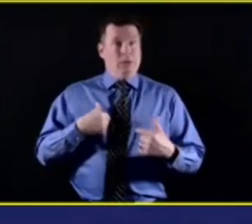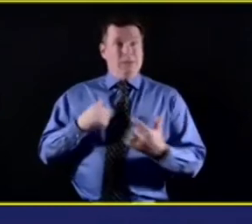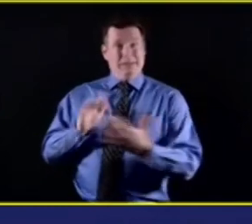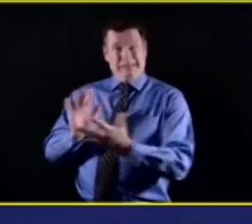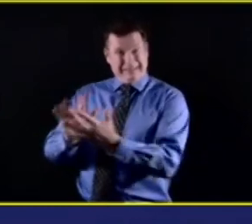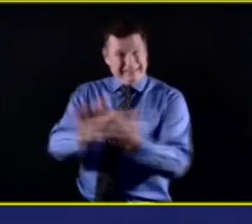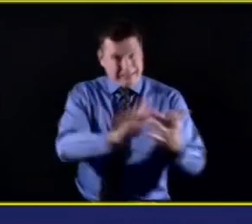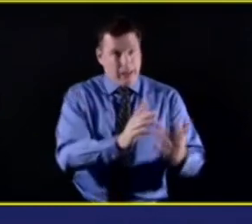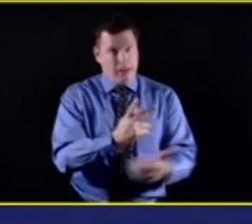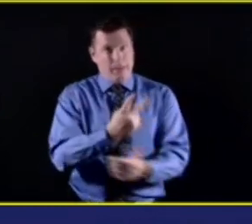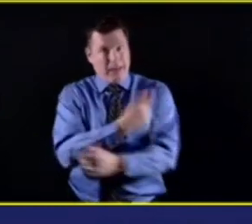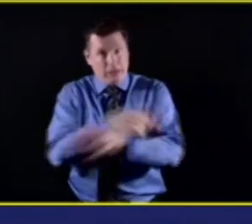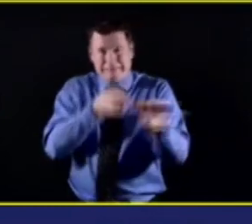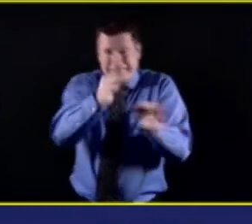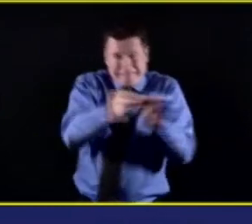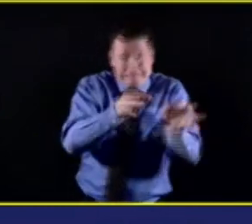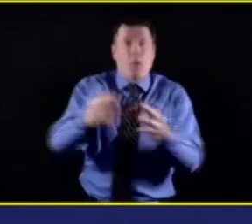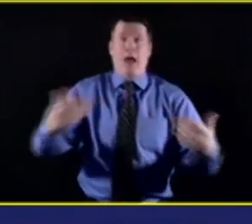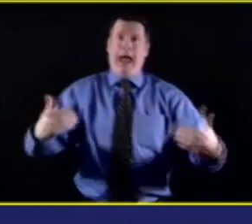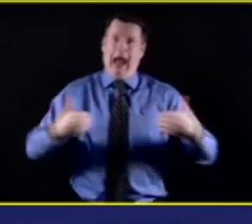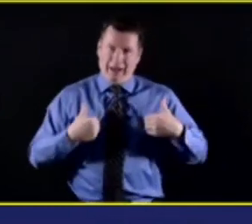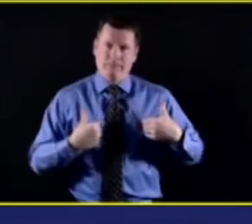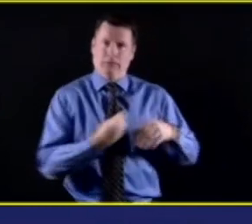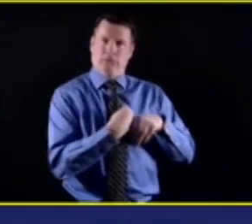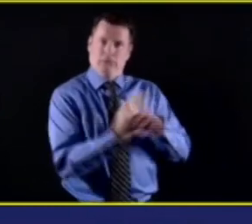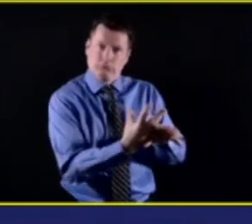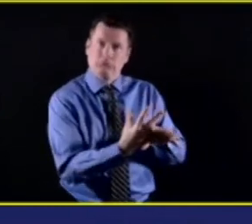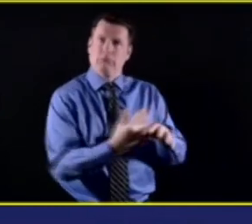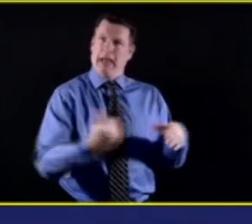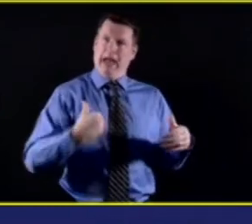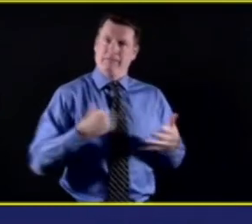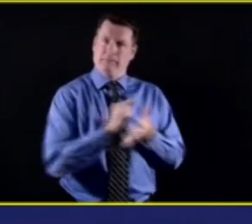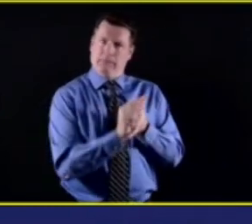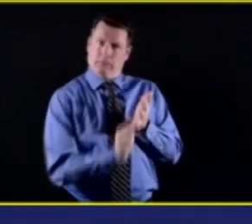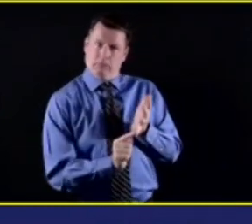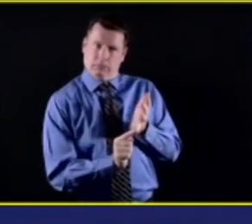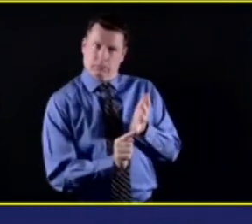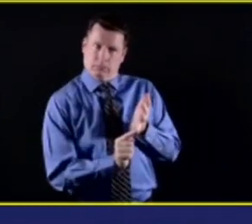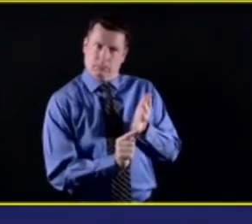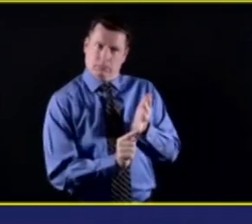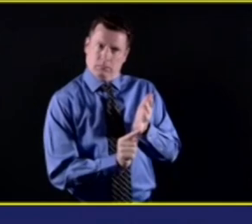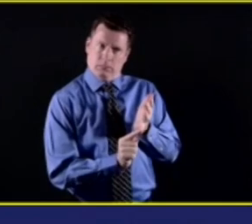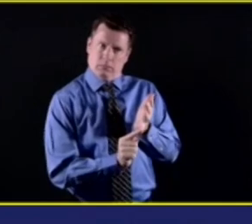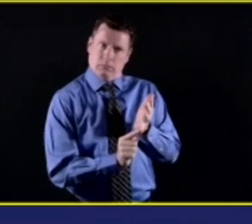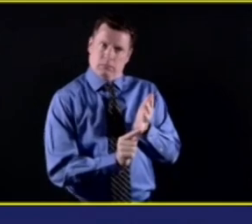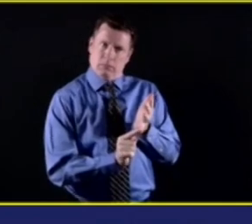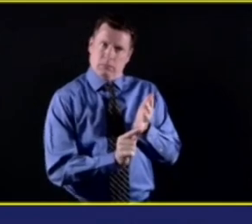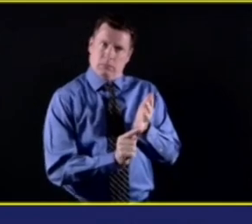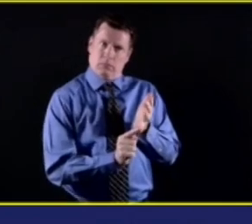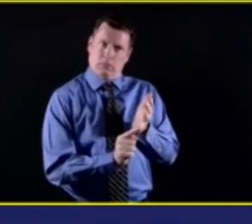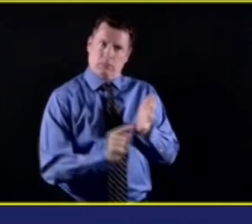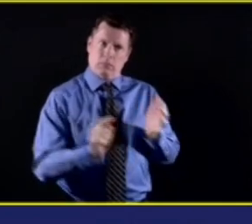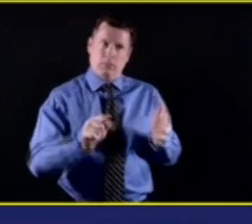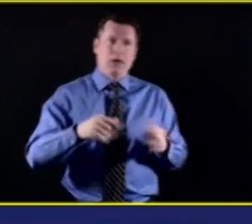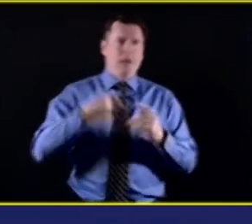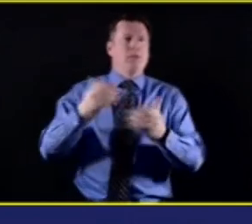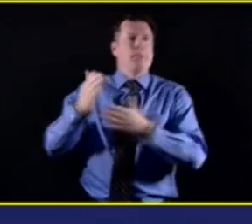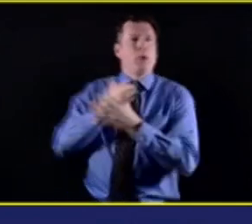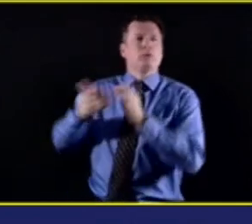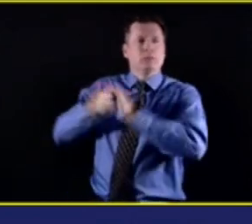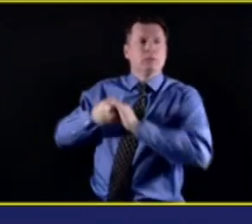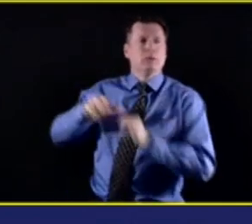relationship with like Ibero, which is our community, one of the community agencies that serves Spanish-speaking Latino families.